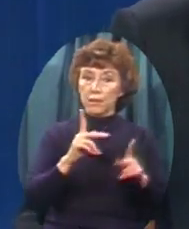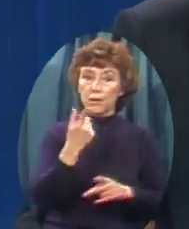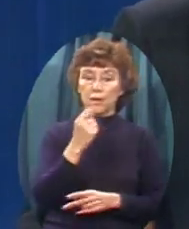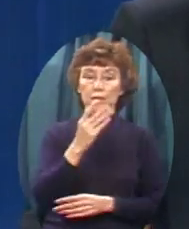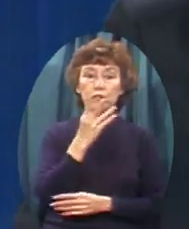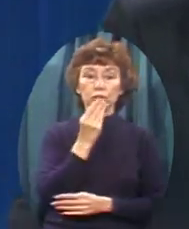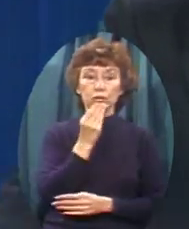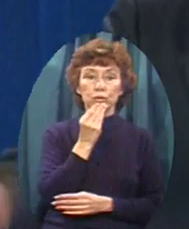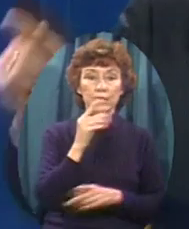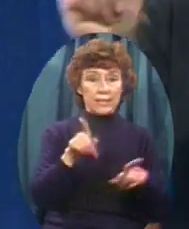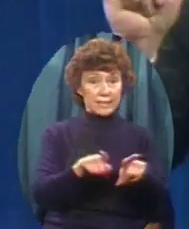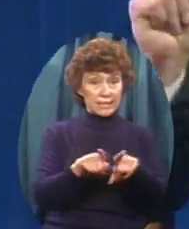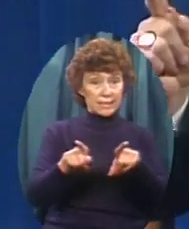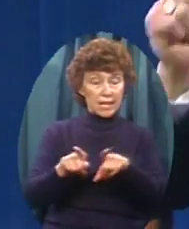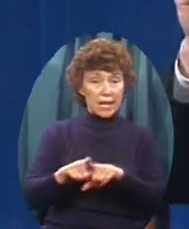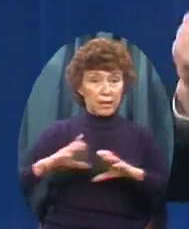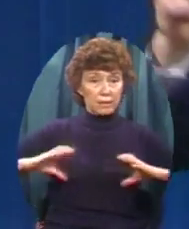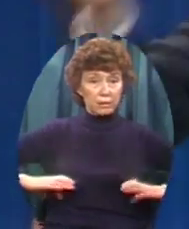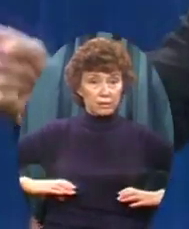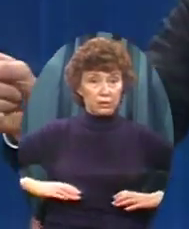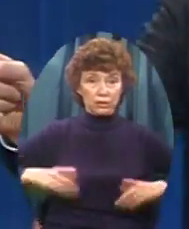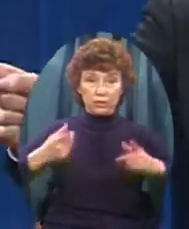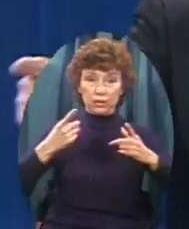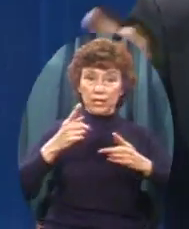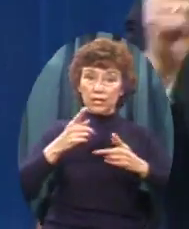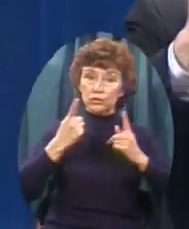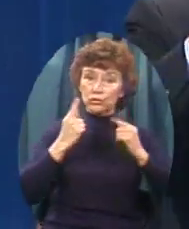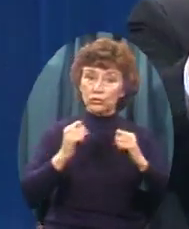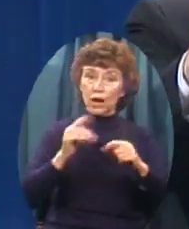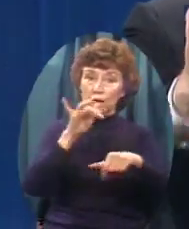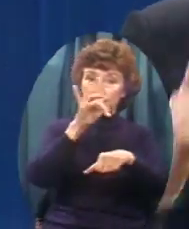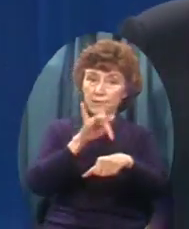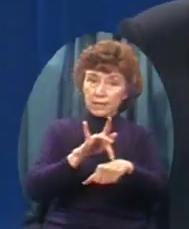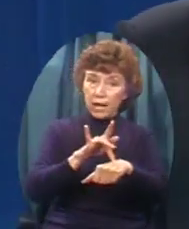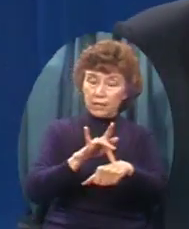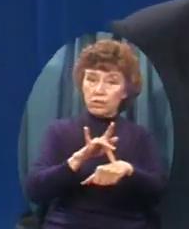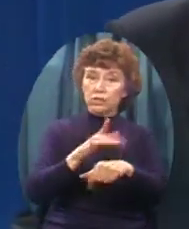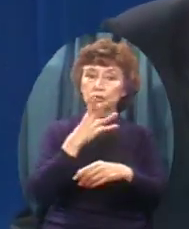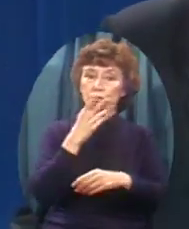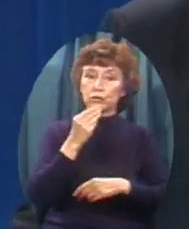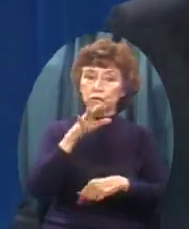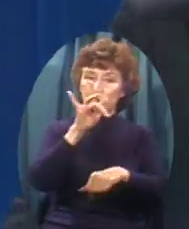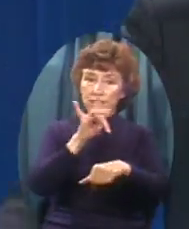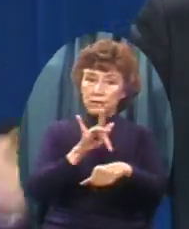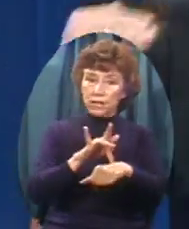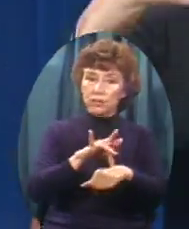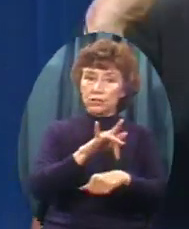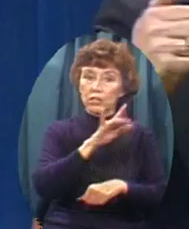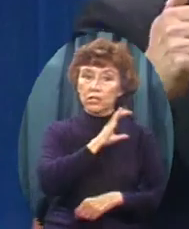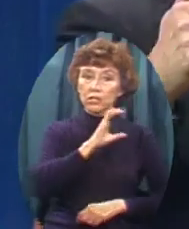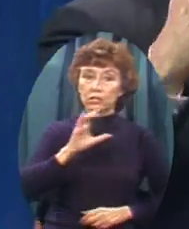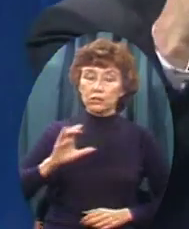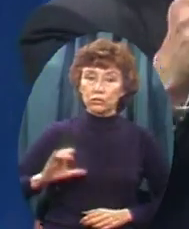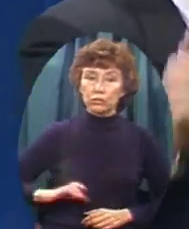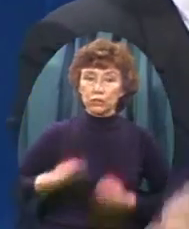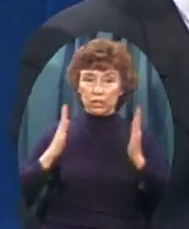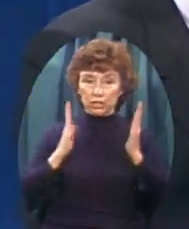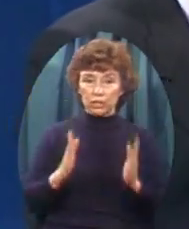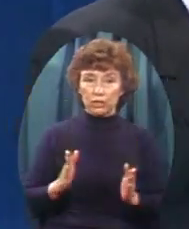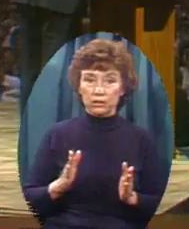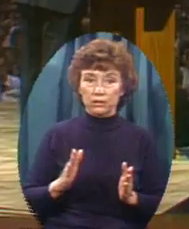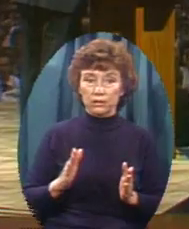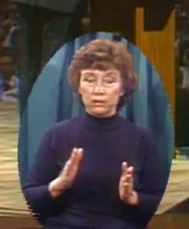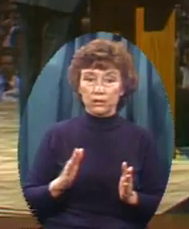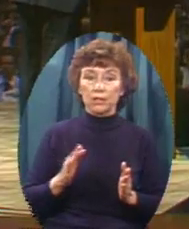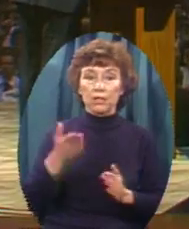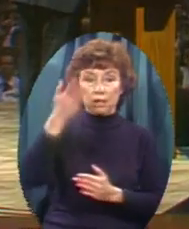Because they're now Beginning to persecute And touch the Jew And the church The apple of God's eye Going to find That it's not America Who is to be feared